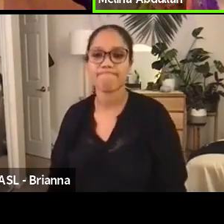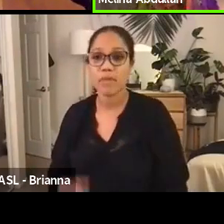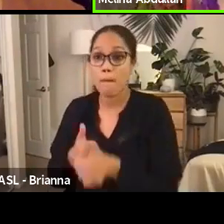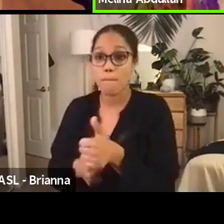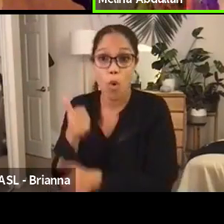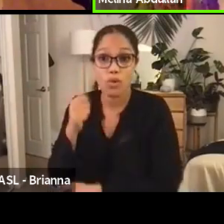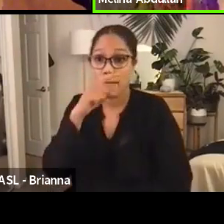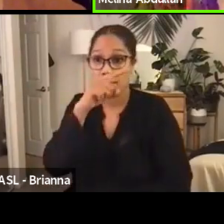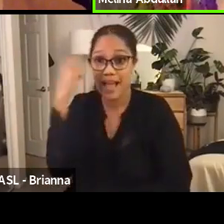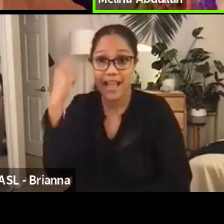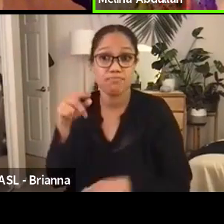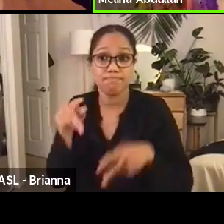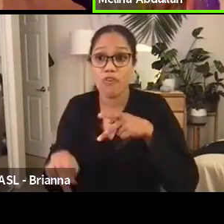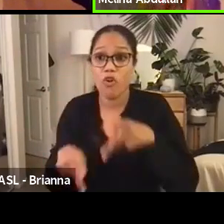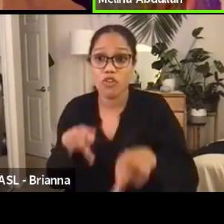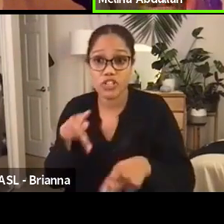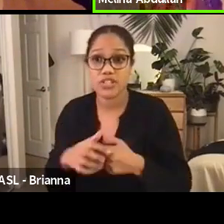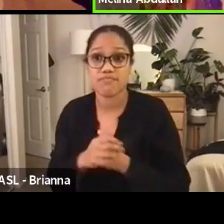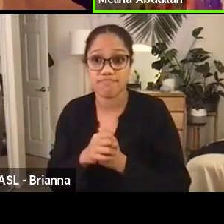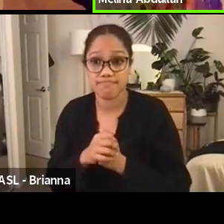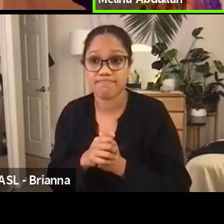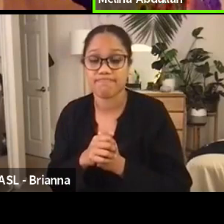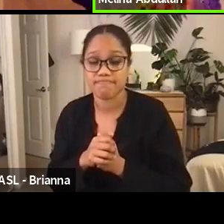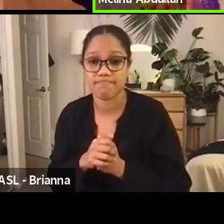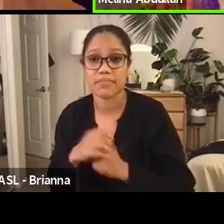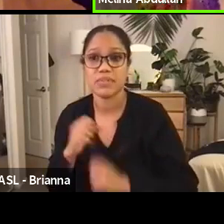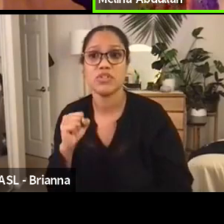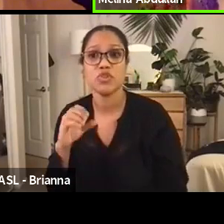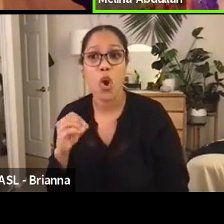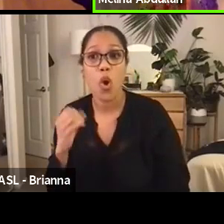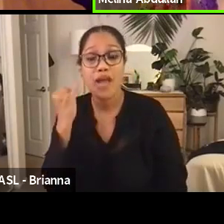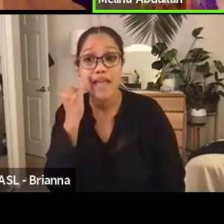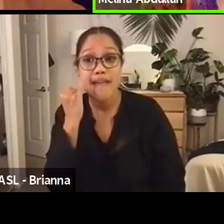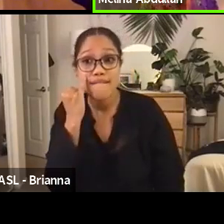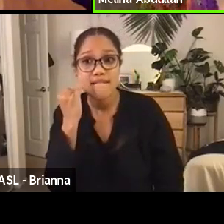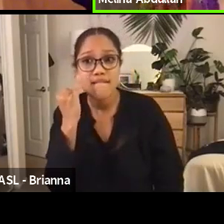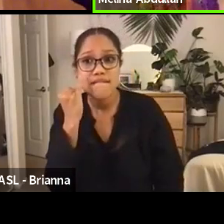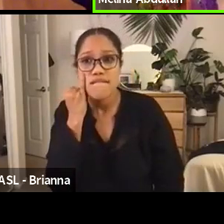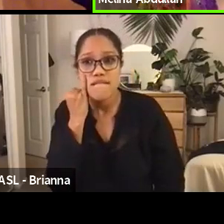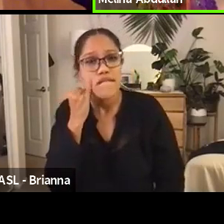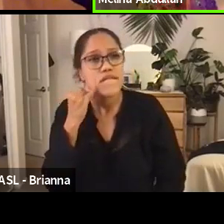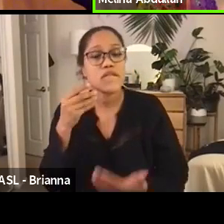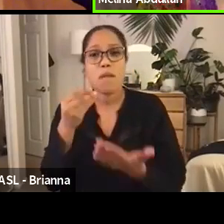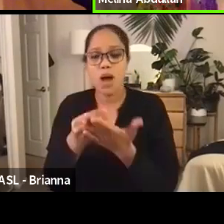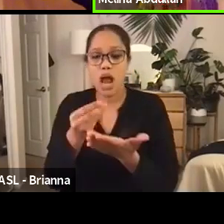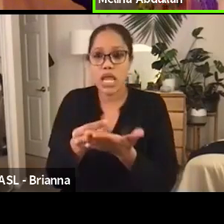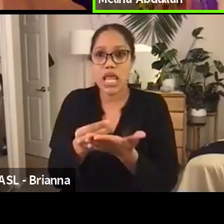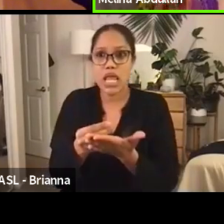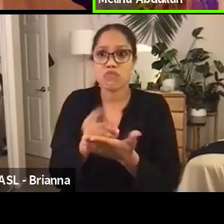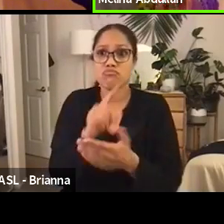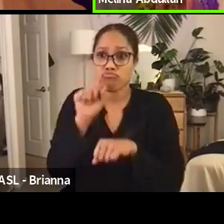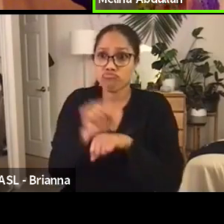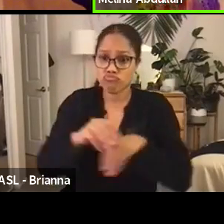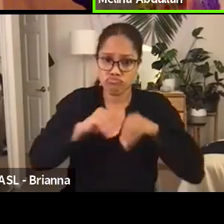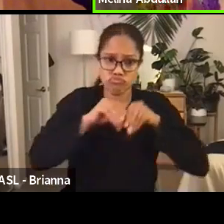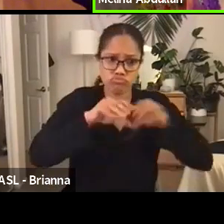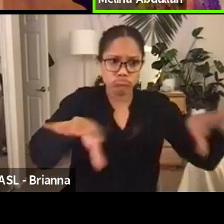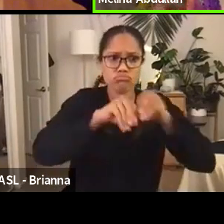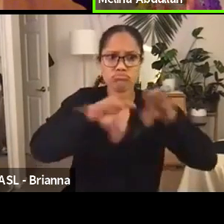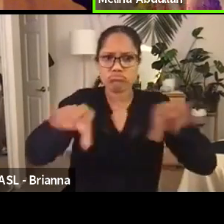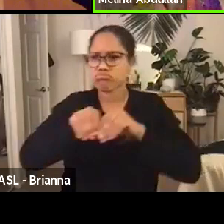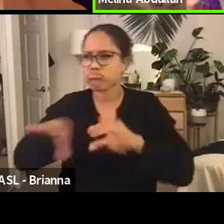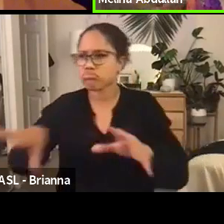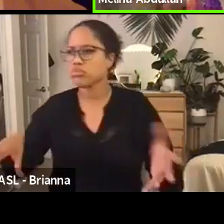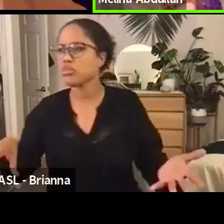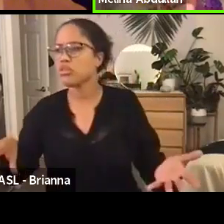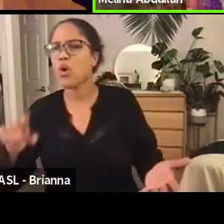folks. And so if they're getting money, who are they giving it to? Where is it going if black people are unhoused?